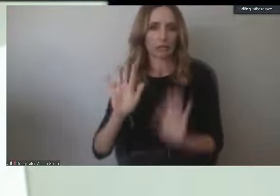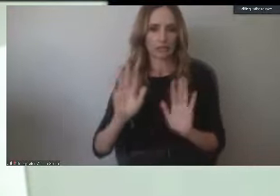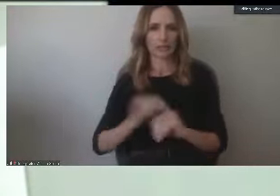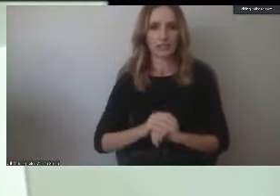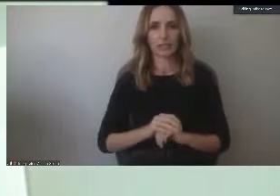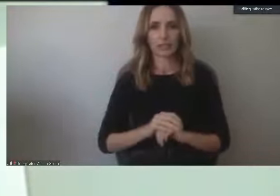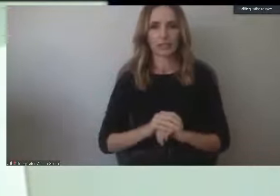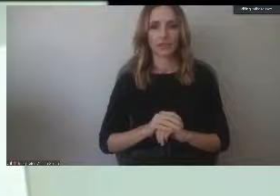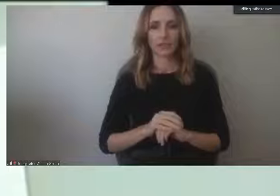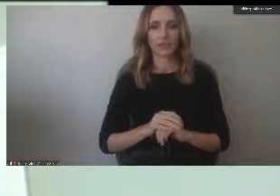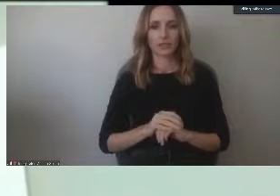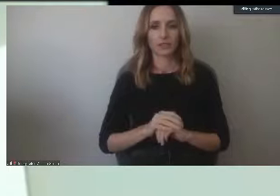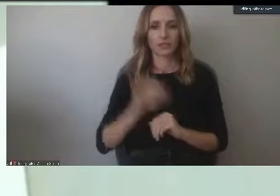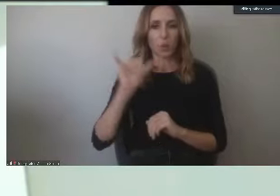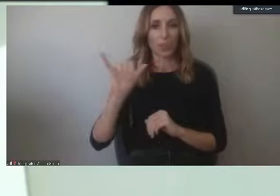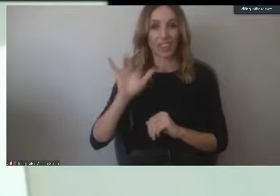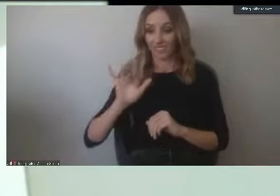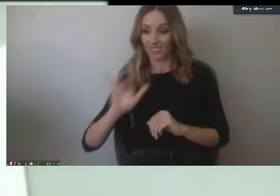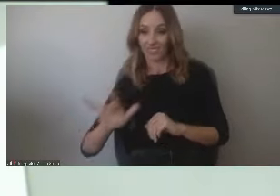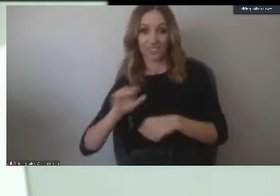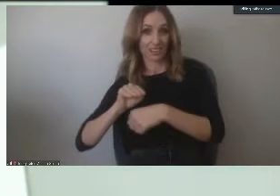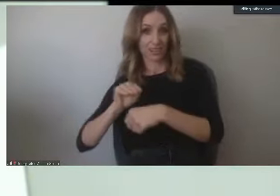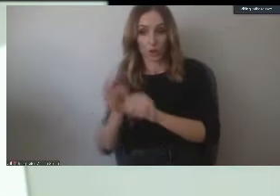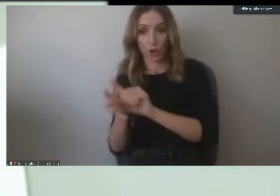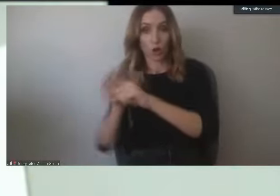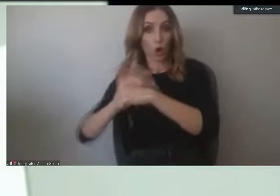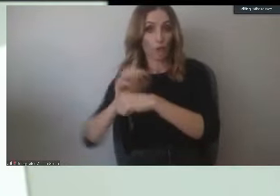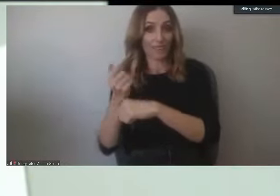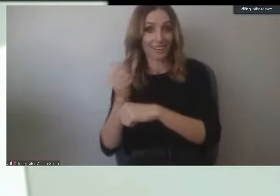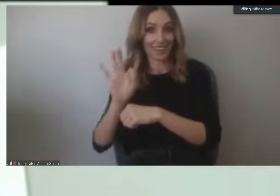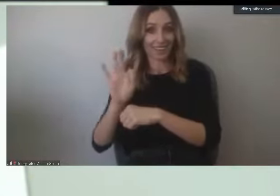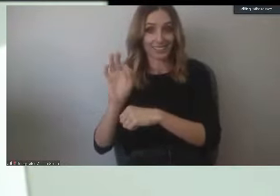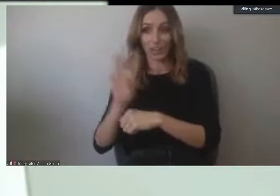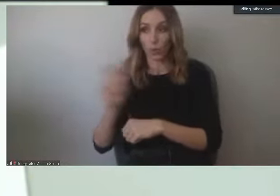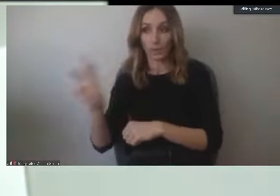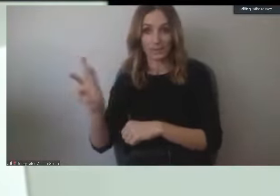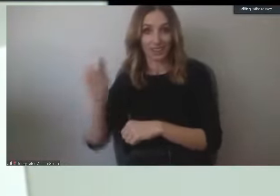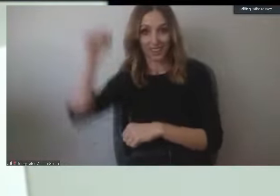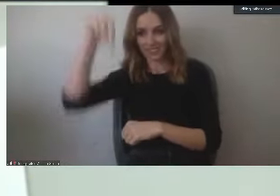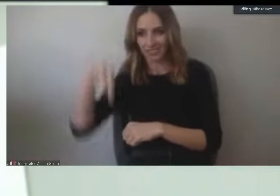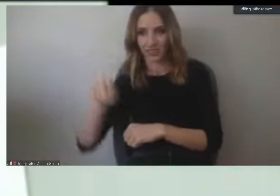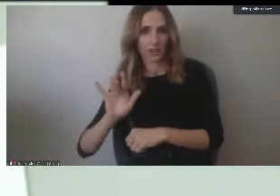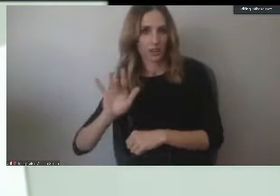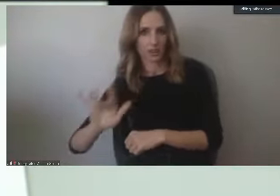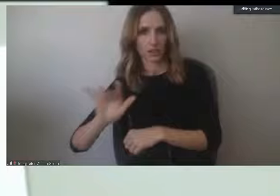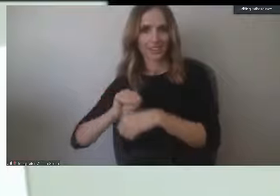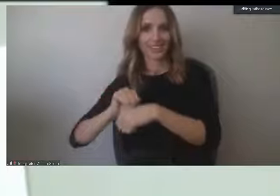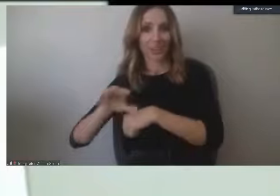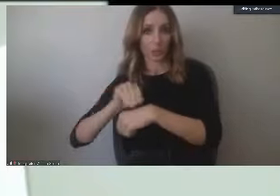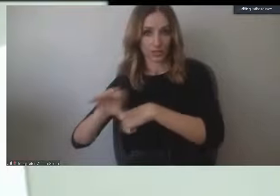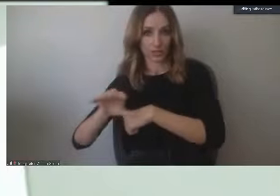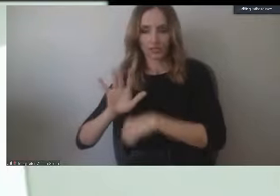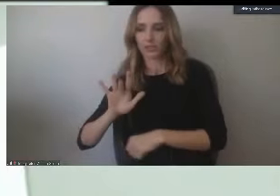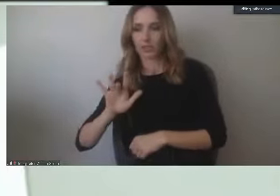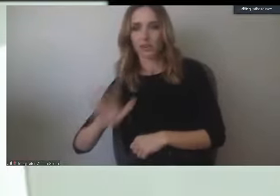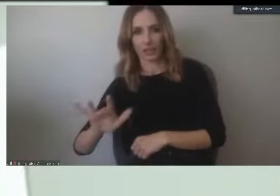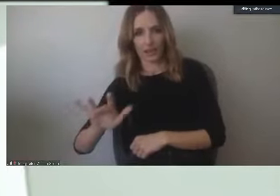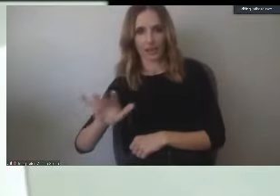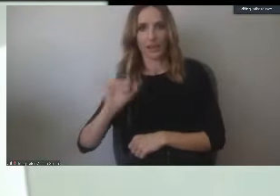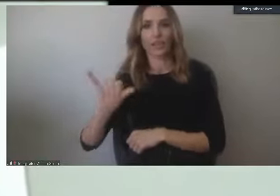clicks. You'll be directed to the counseling website that will allow you to schedule an appointment with a counselor and